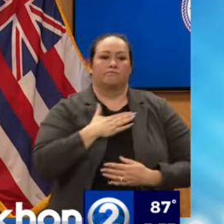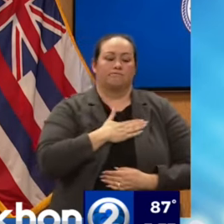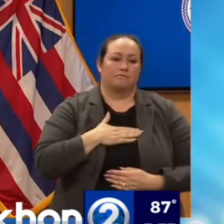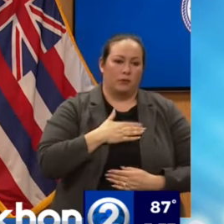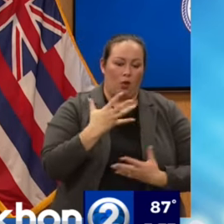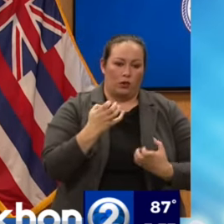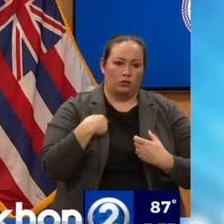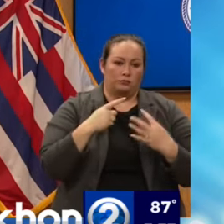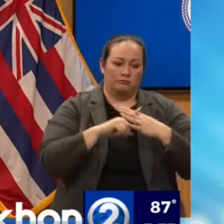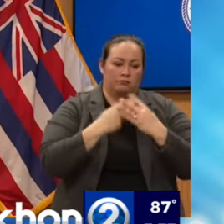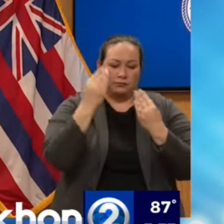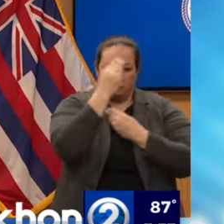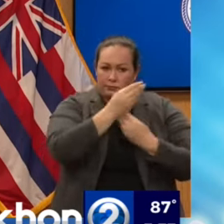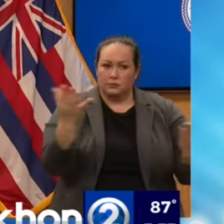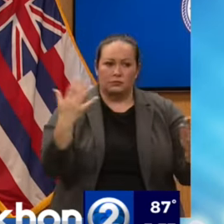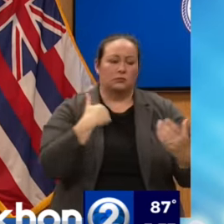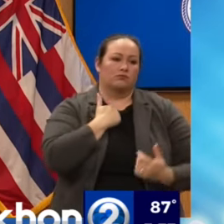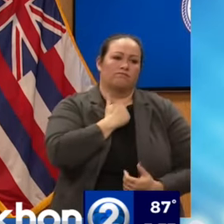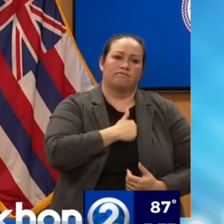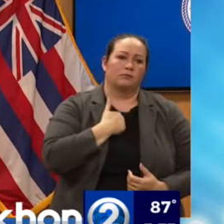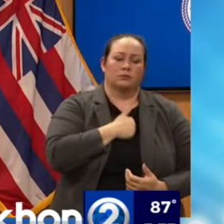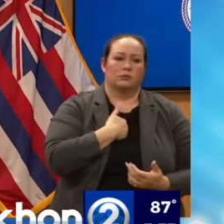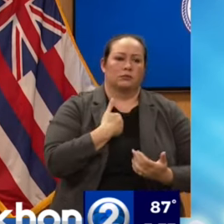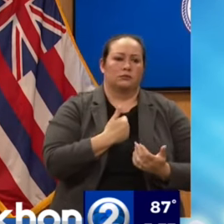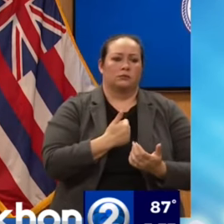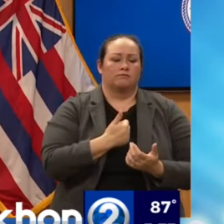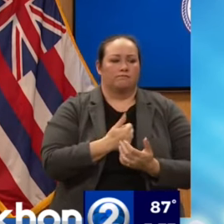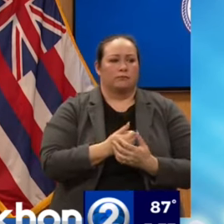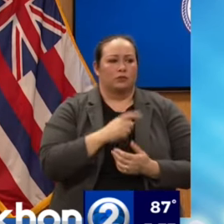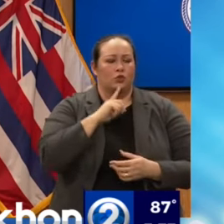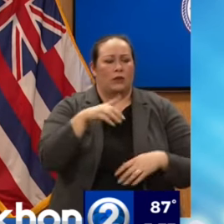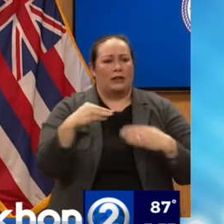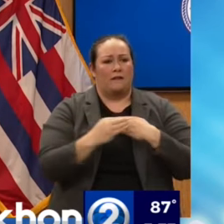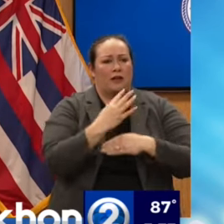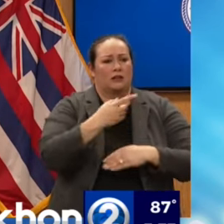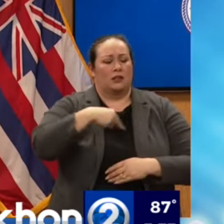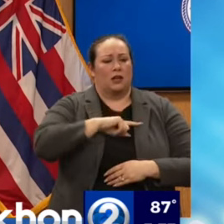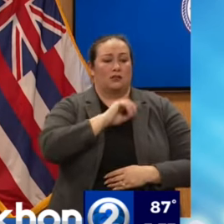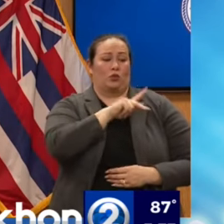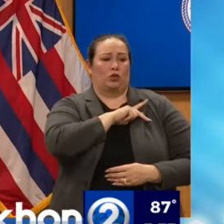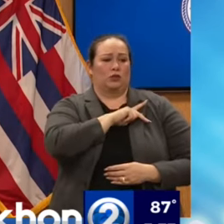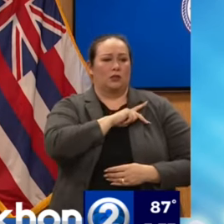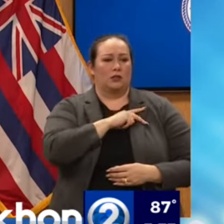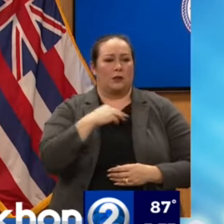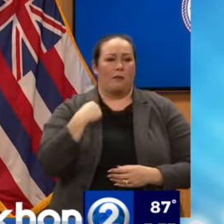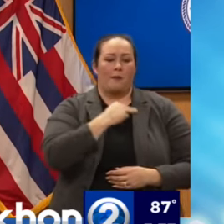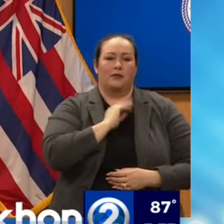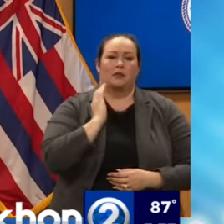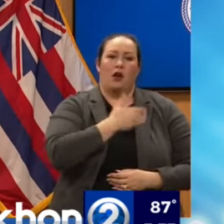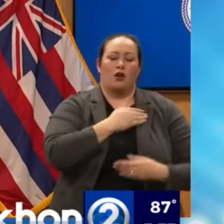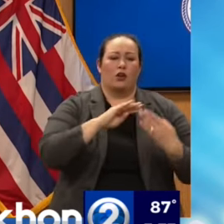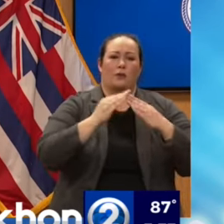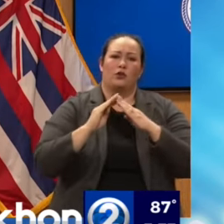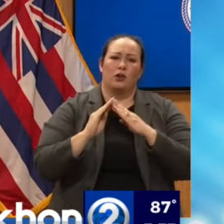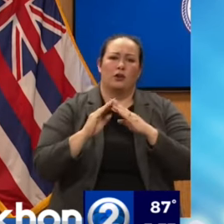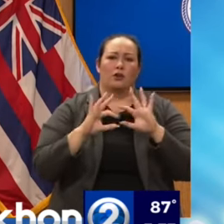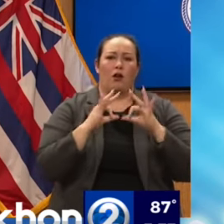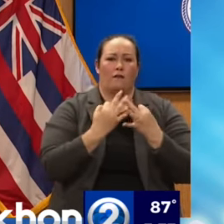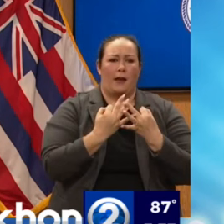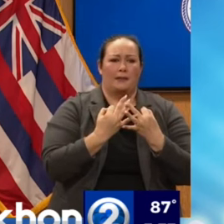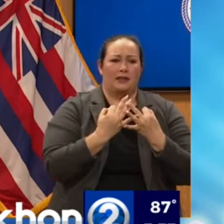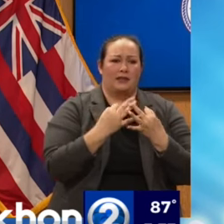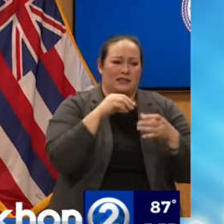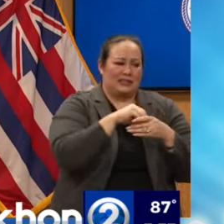this incident. It's affected a lot of us personally, members of our community, our families, and our